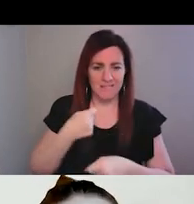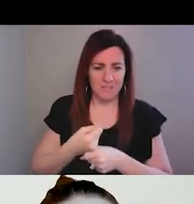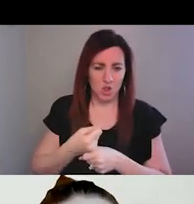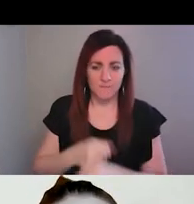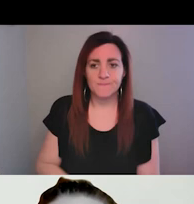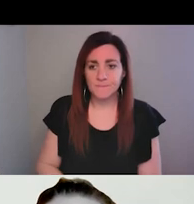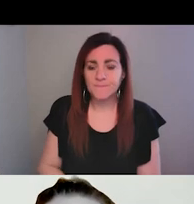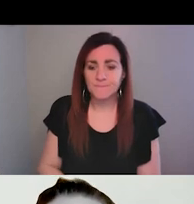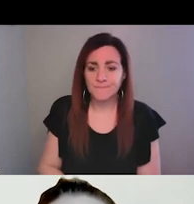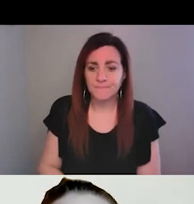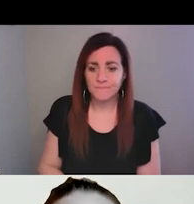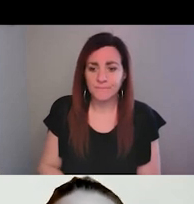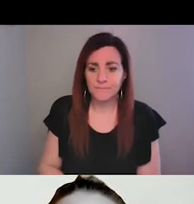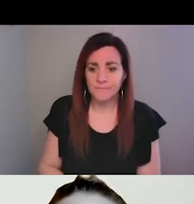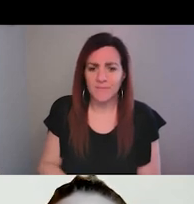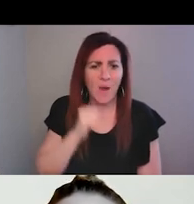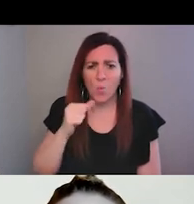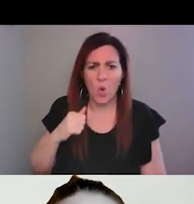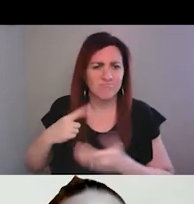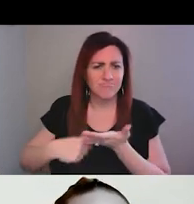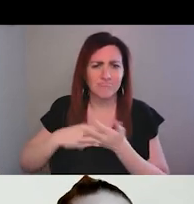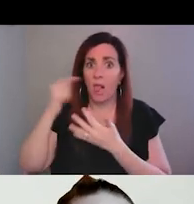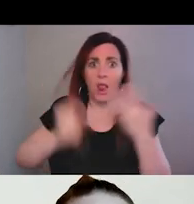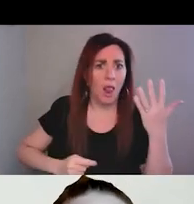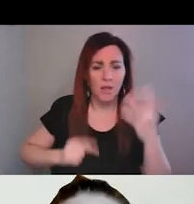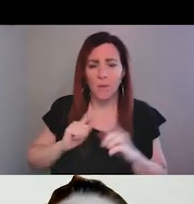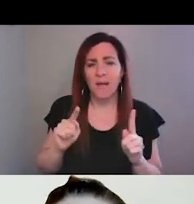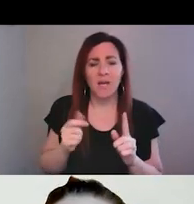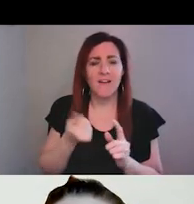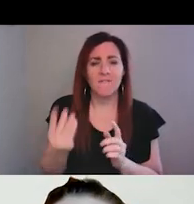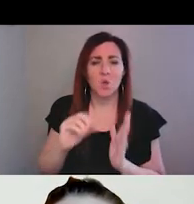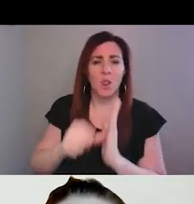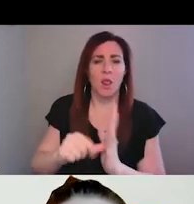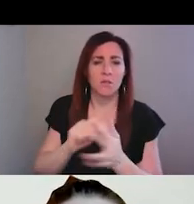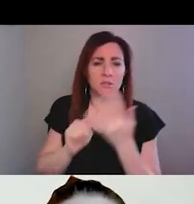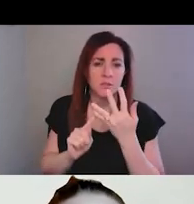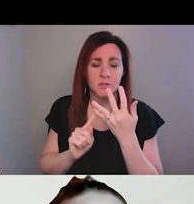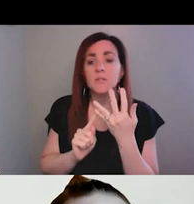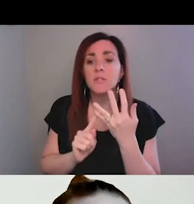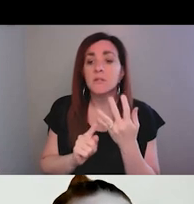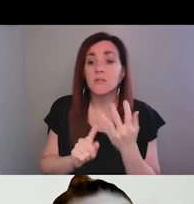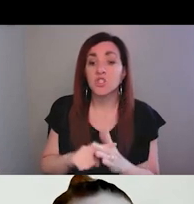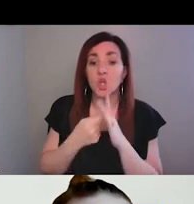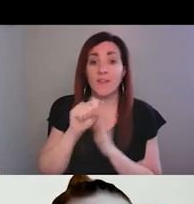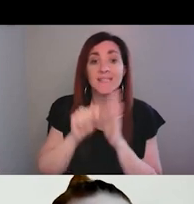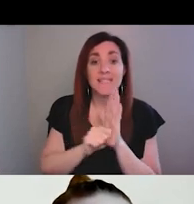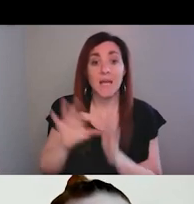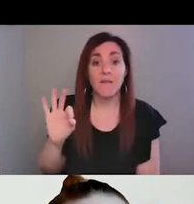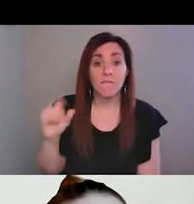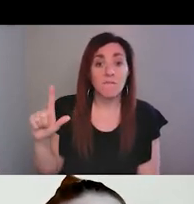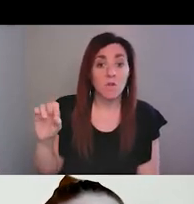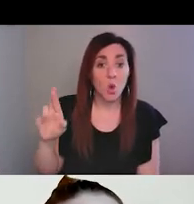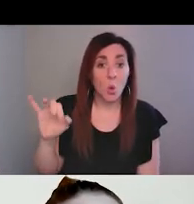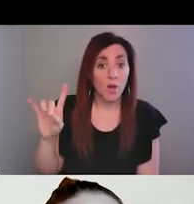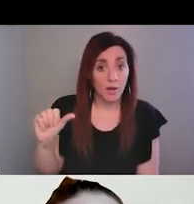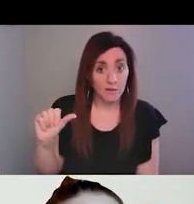Um, I certainly won't touch on everything, but just a few highlights for you. Starting in the state of Florida, um, you